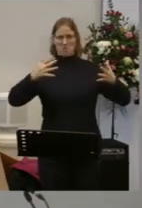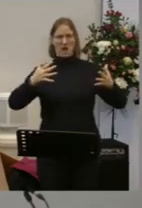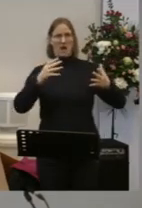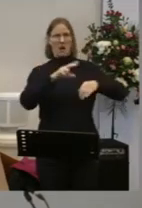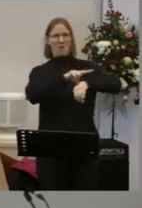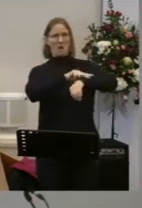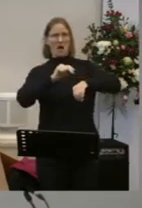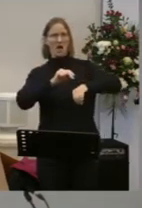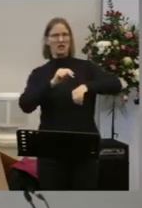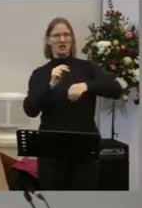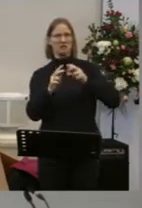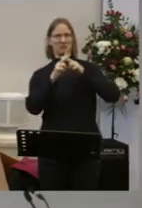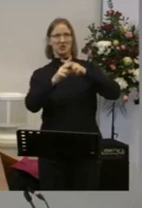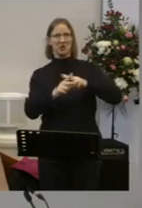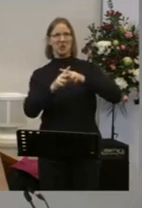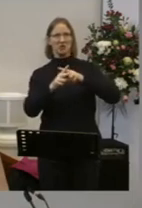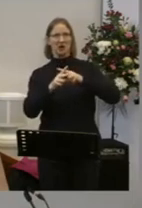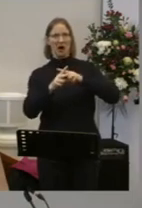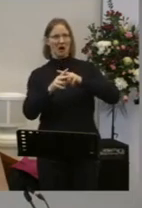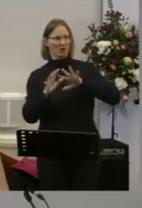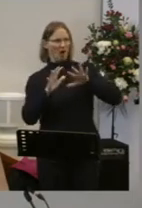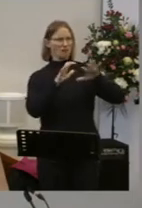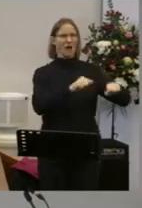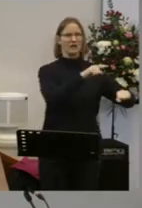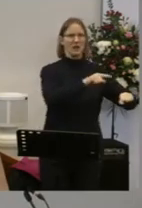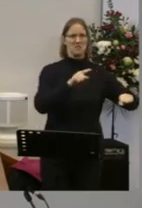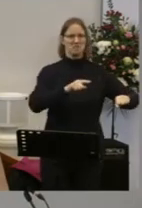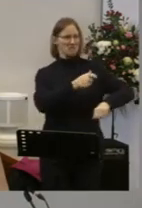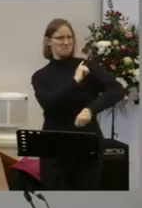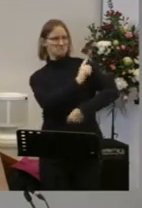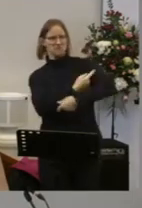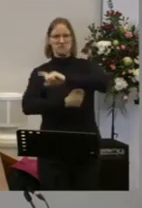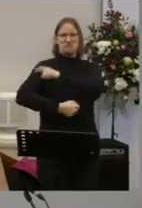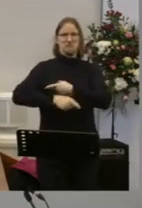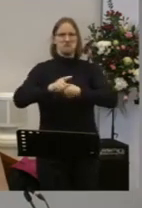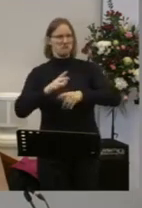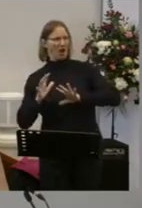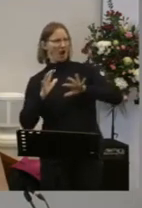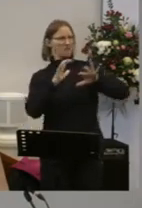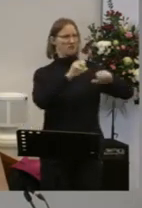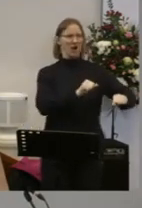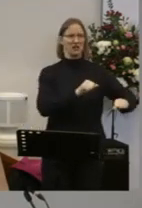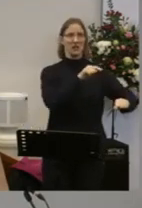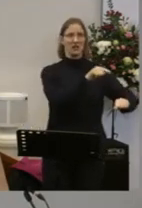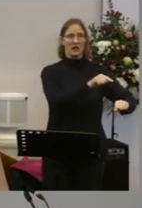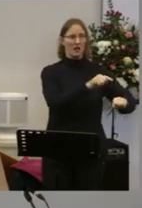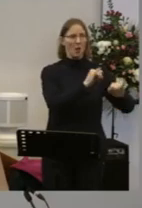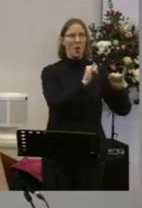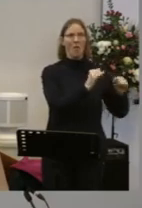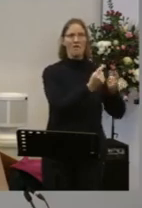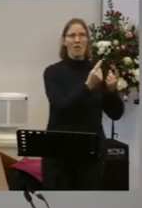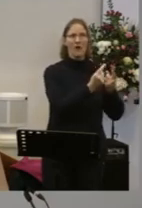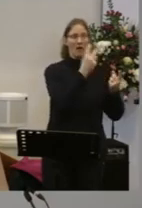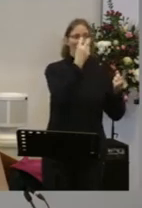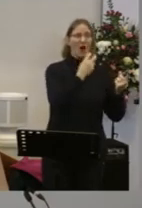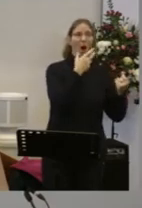He was arrested And he was being yanked along For some terrible thing he'd done And as he was being yanked along His